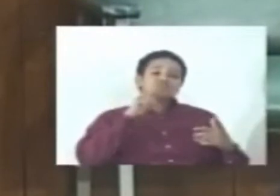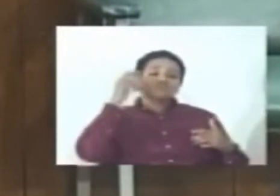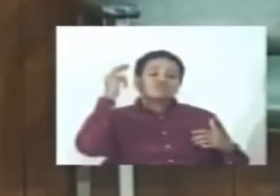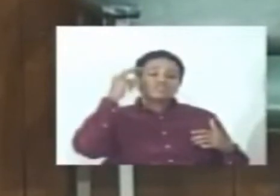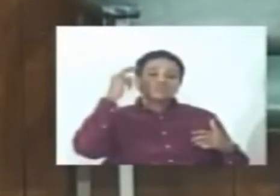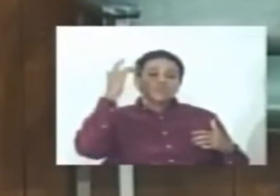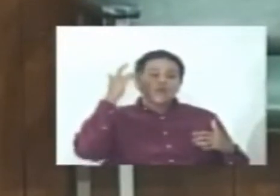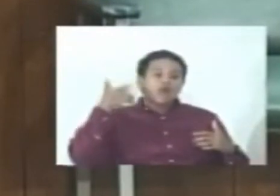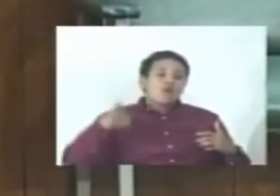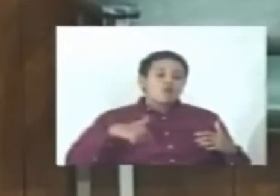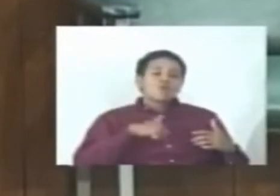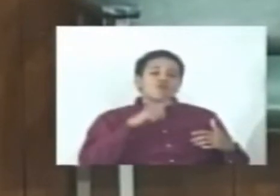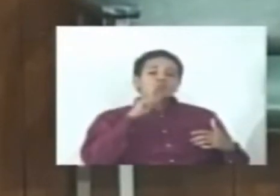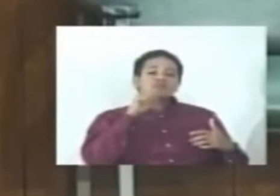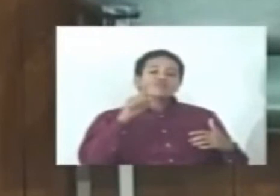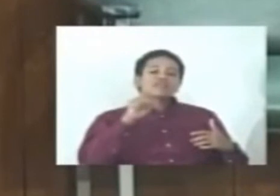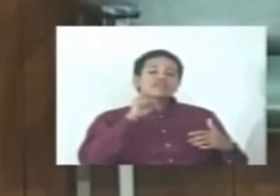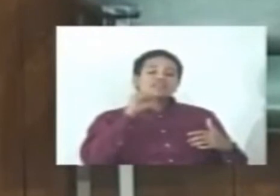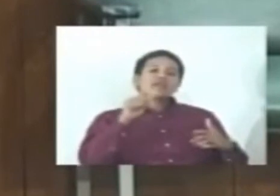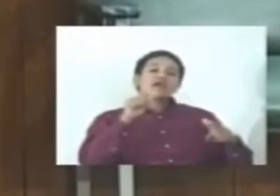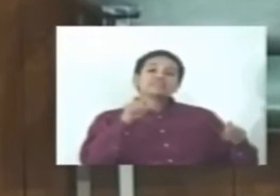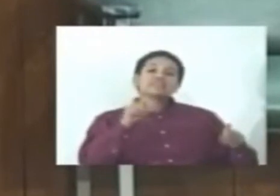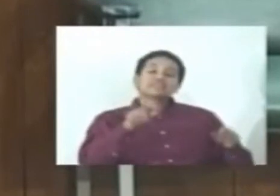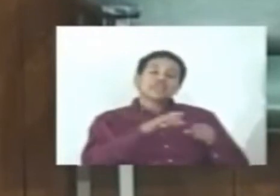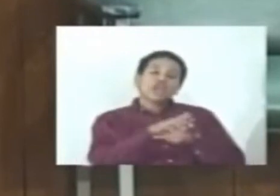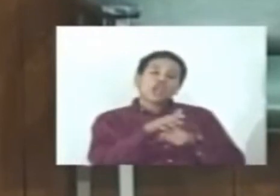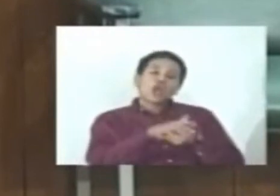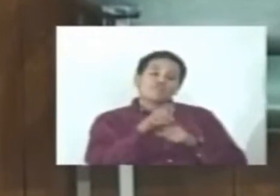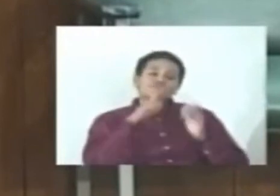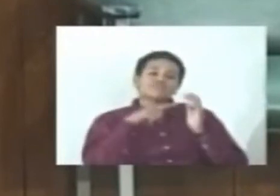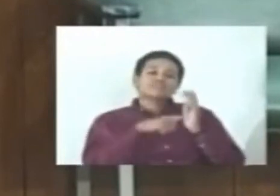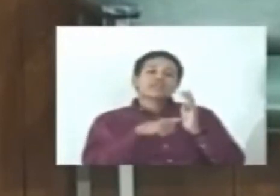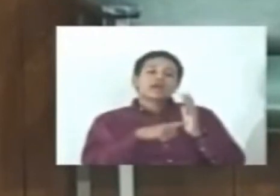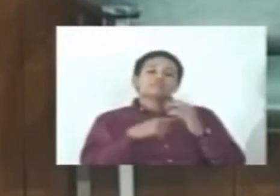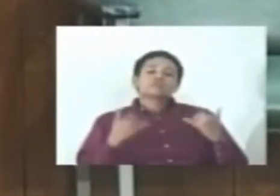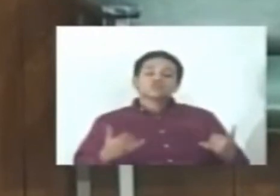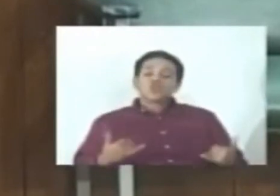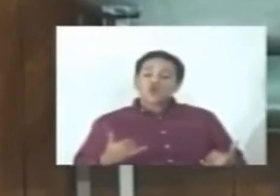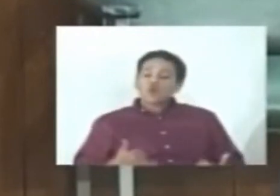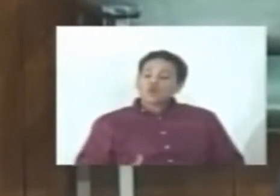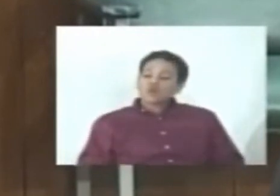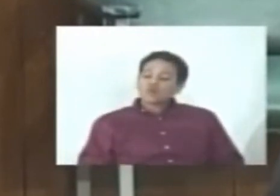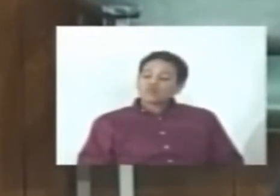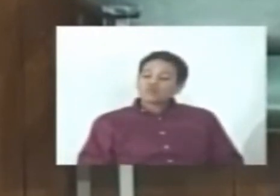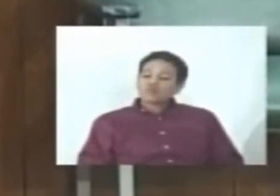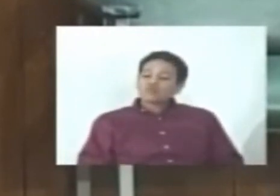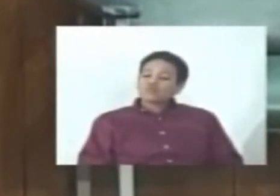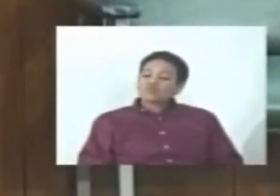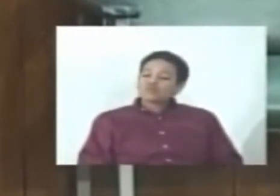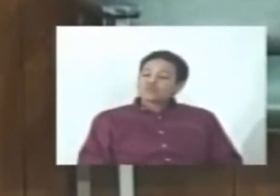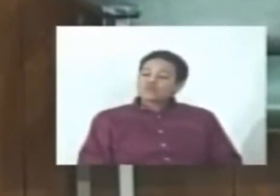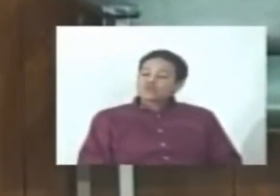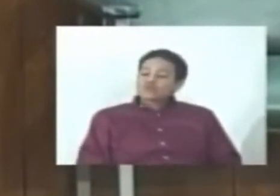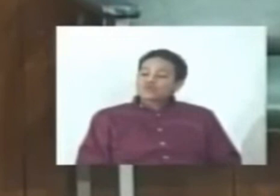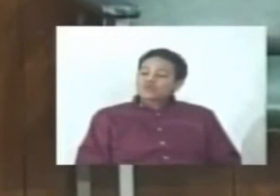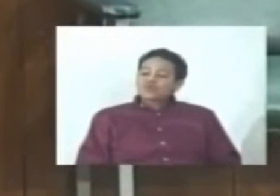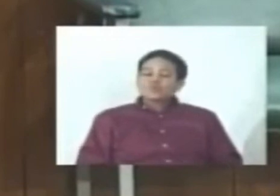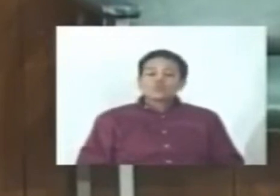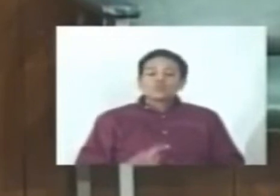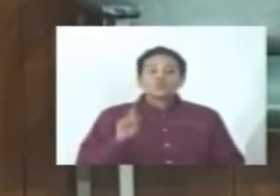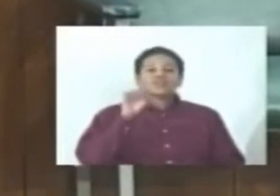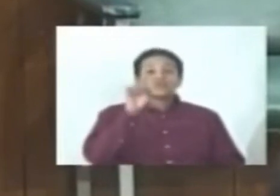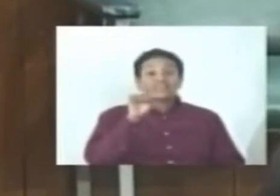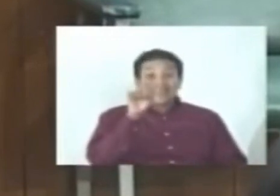why we are not testing enough samples right now. When you test a sample, it has to be carried in a